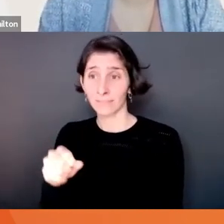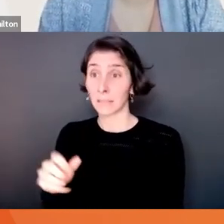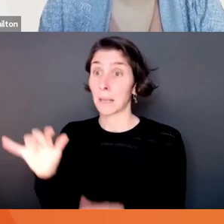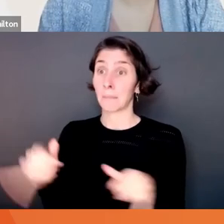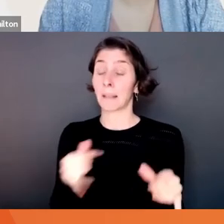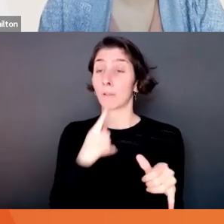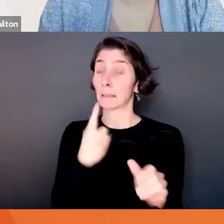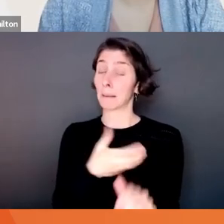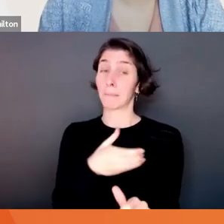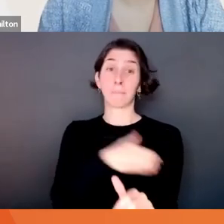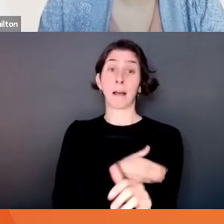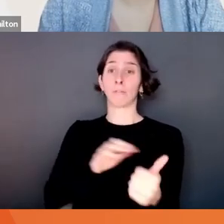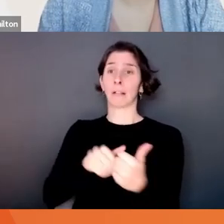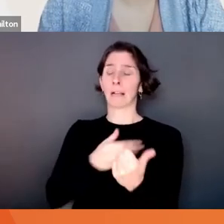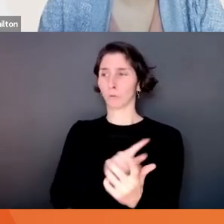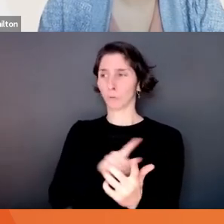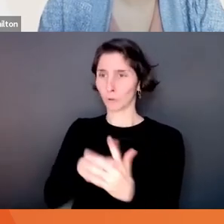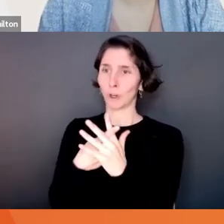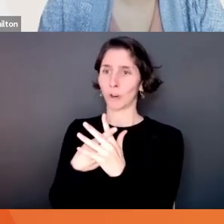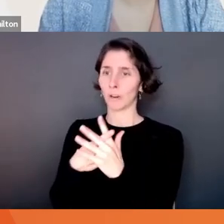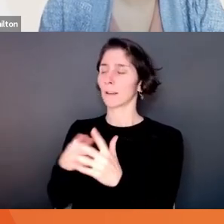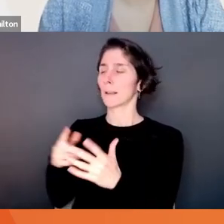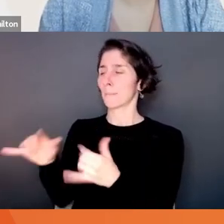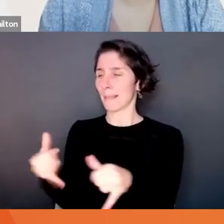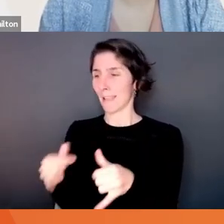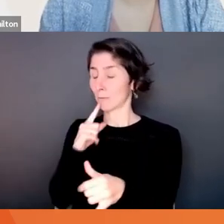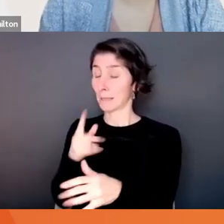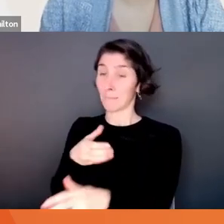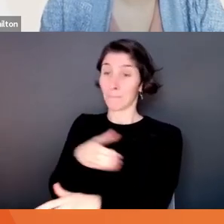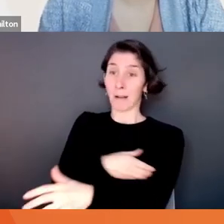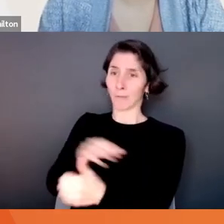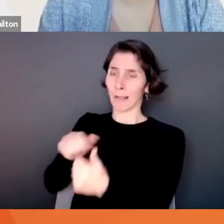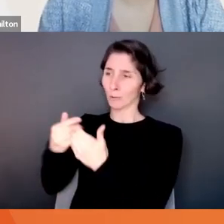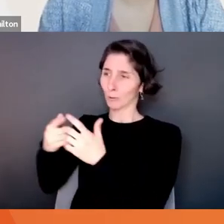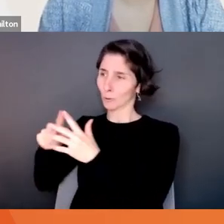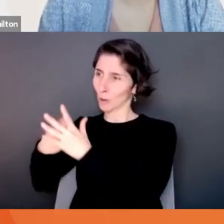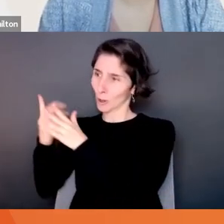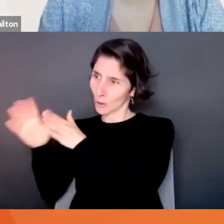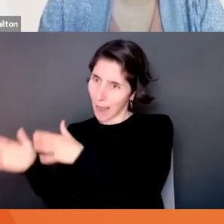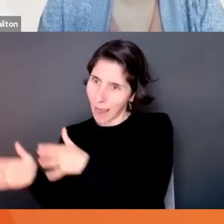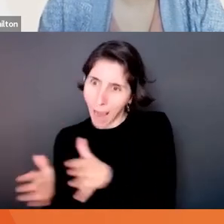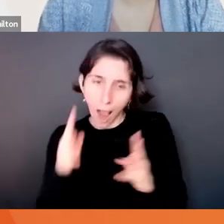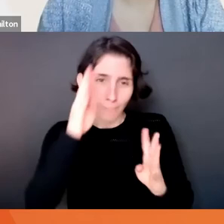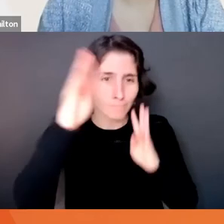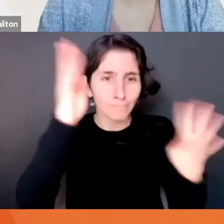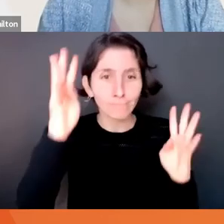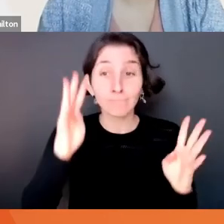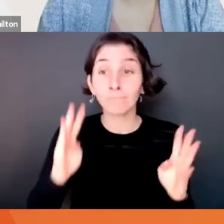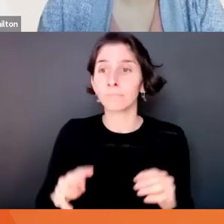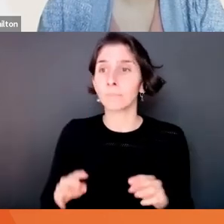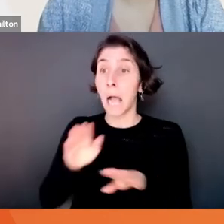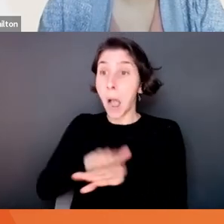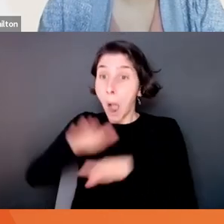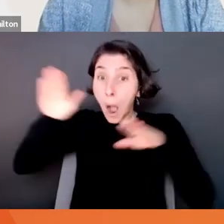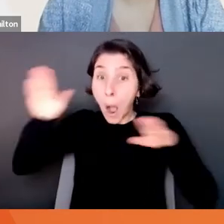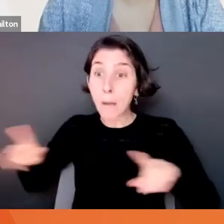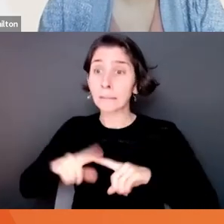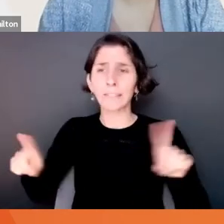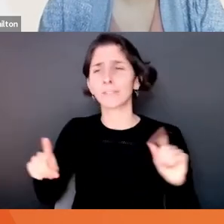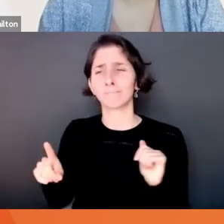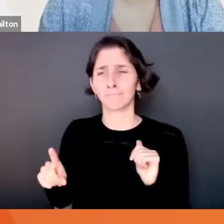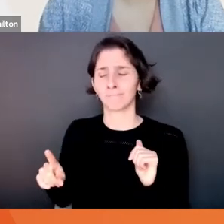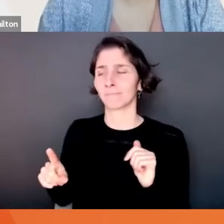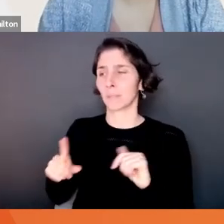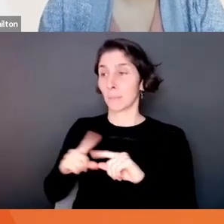powerful way to step into innovation. So I don't see them that different. I mean, play, play can be just for fun sake. So I mean,